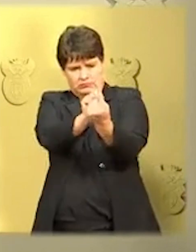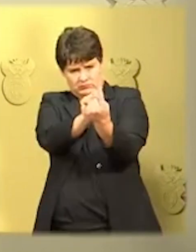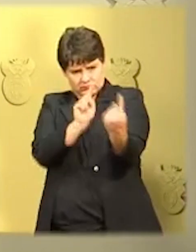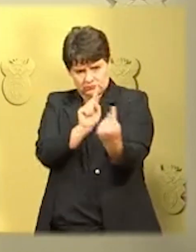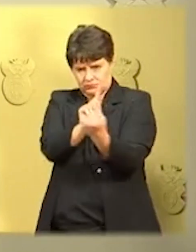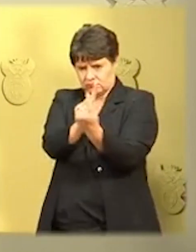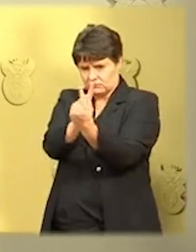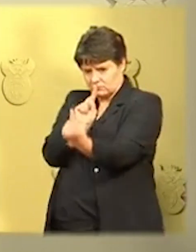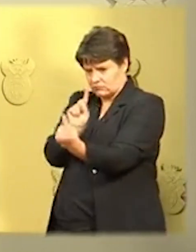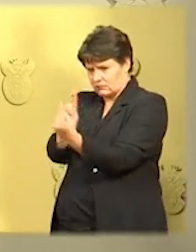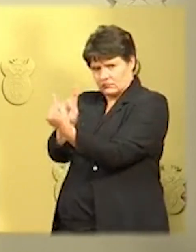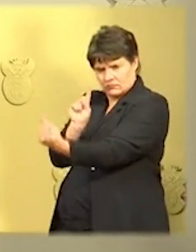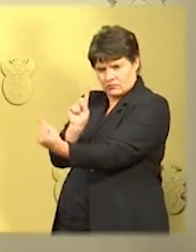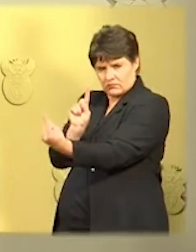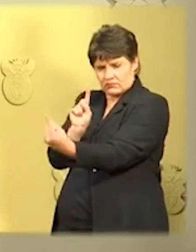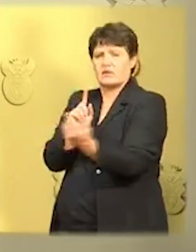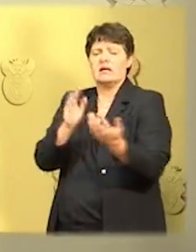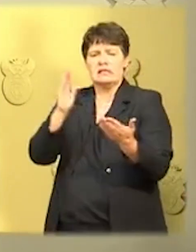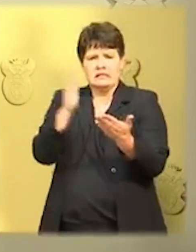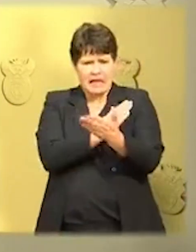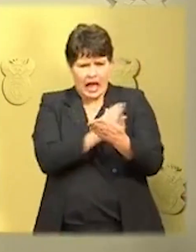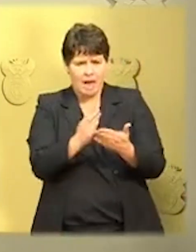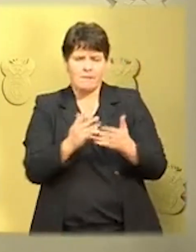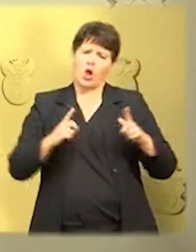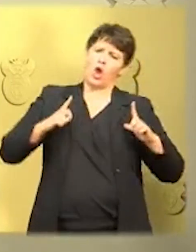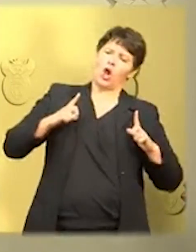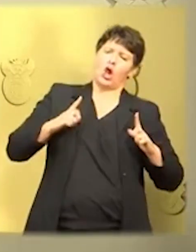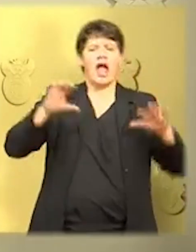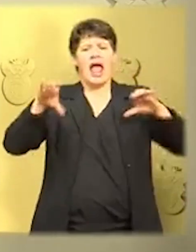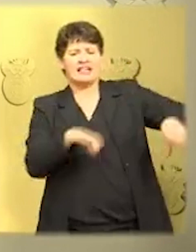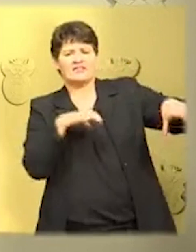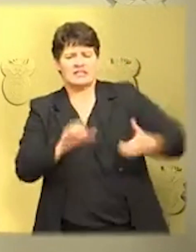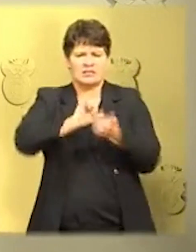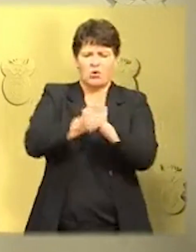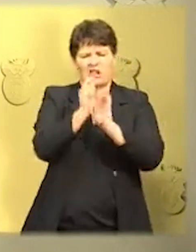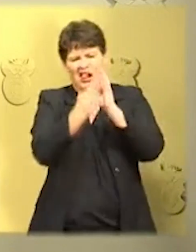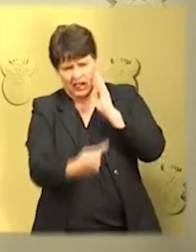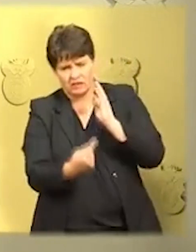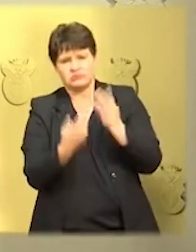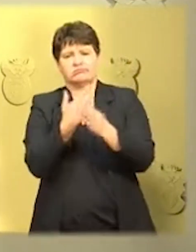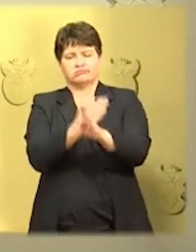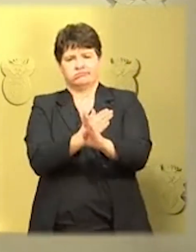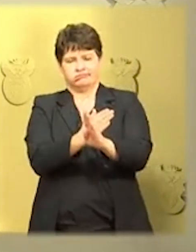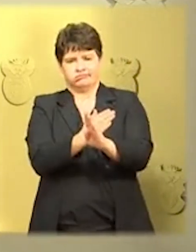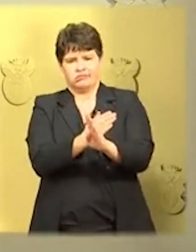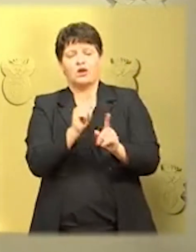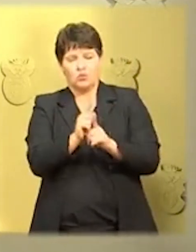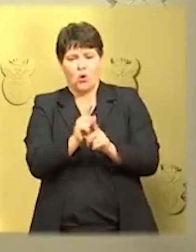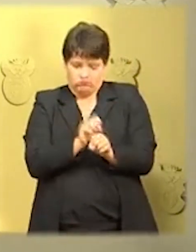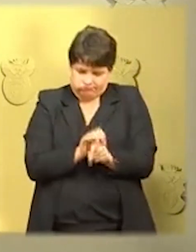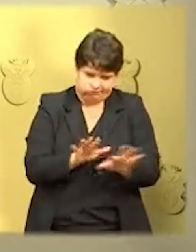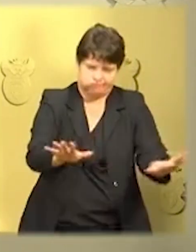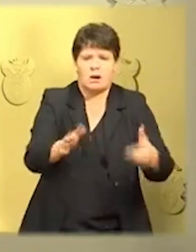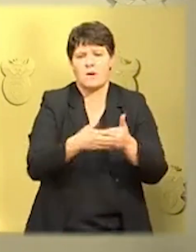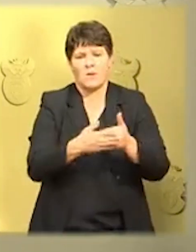and restrictions restrictions on some leisure and social activities to prevent a resurgence of the virus.